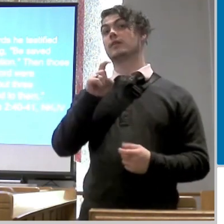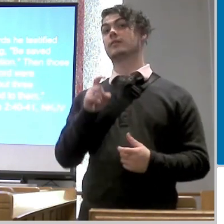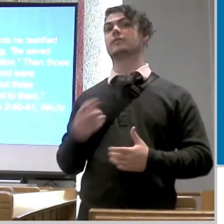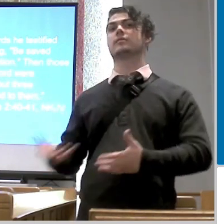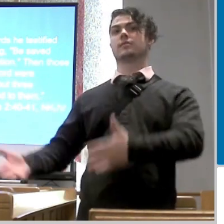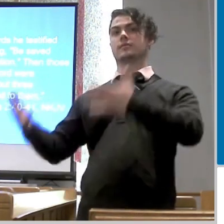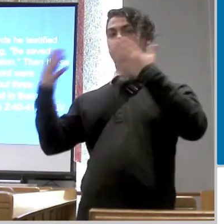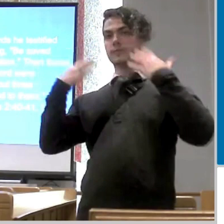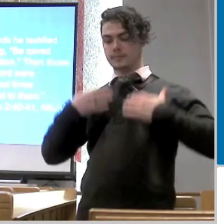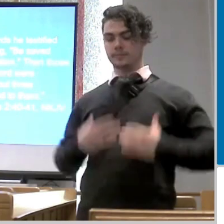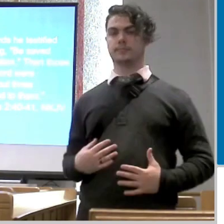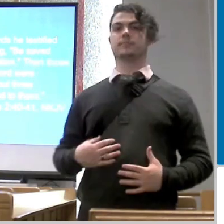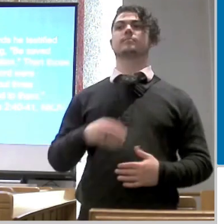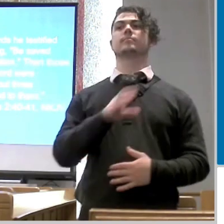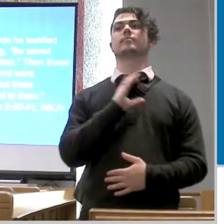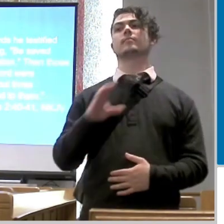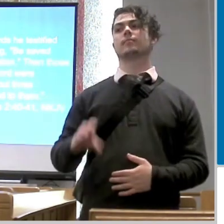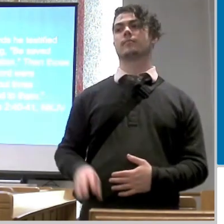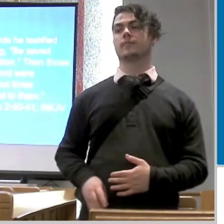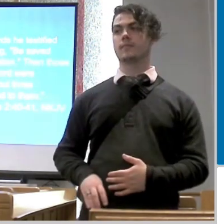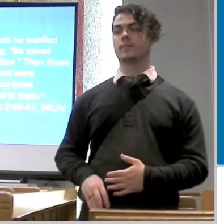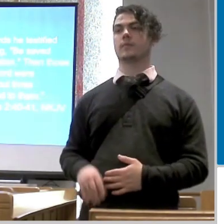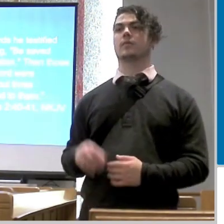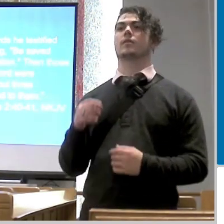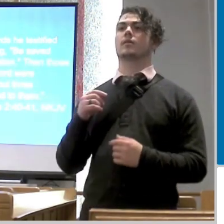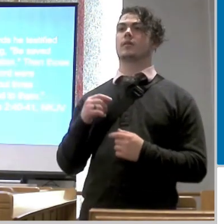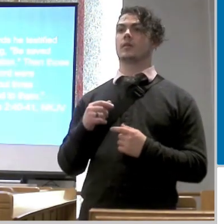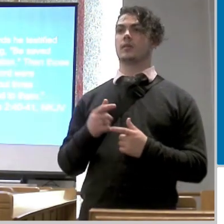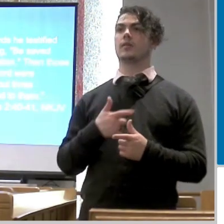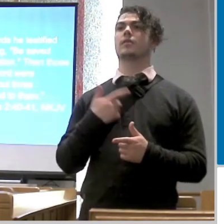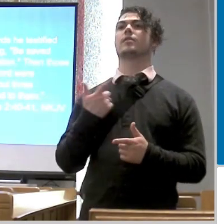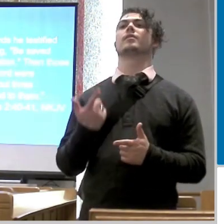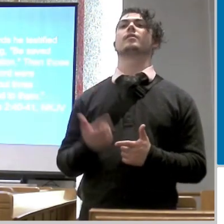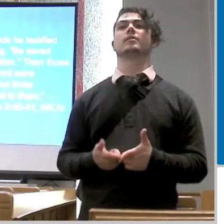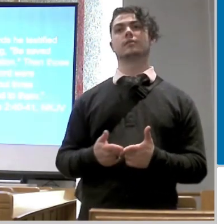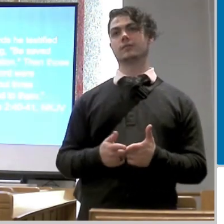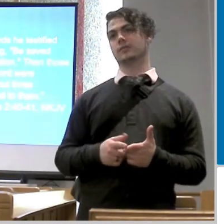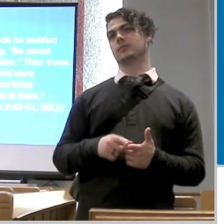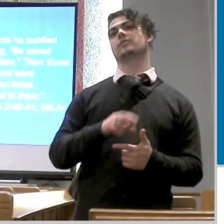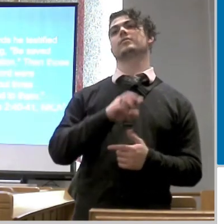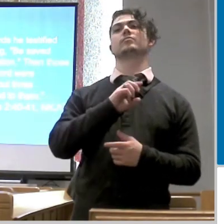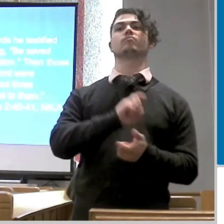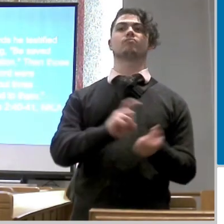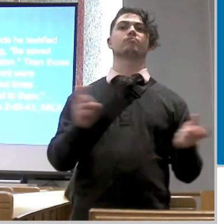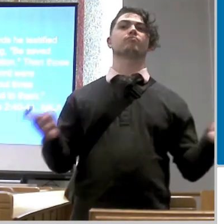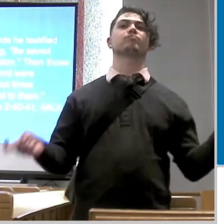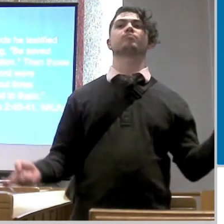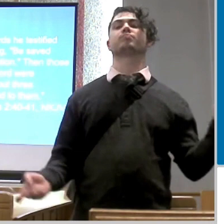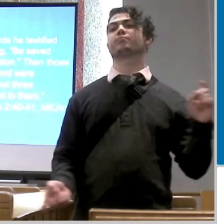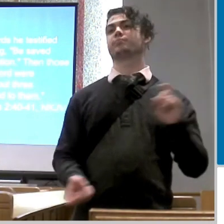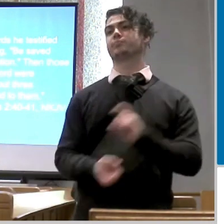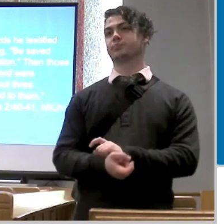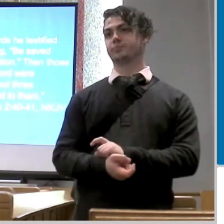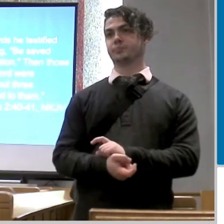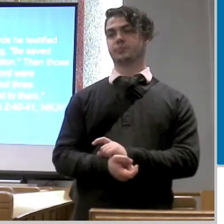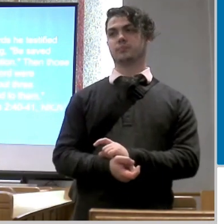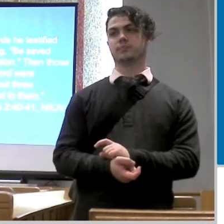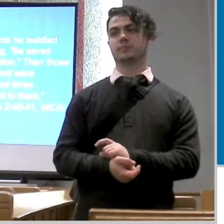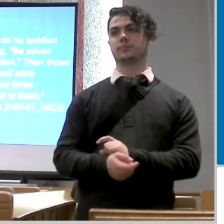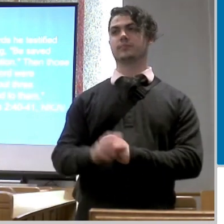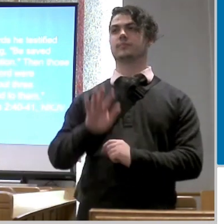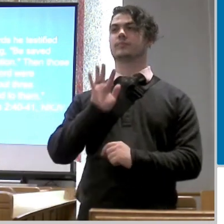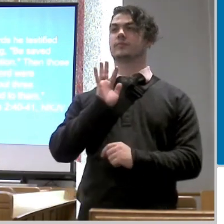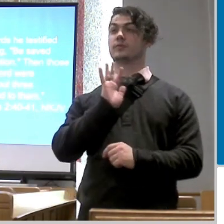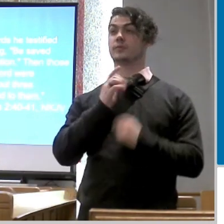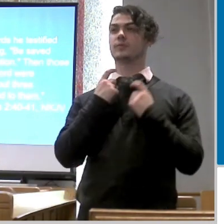in baptism and when i do that my whole world will be changed my sins will be